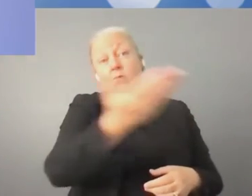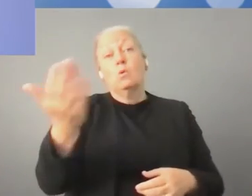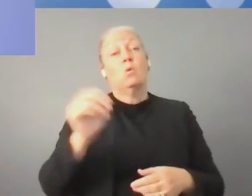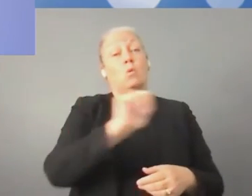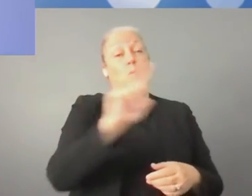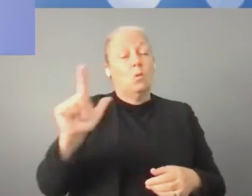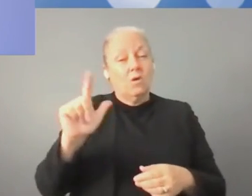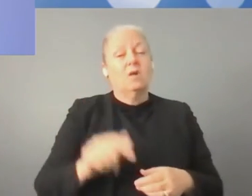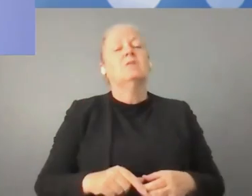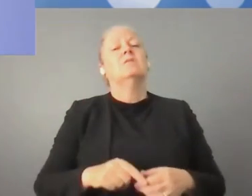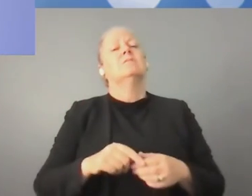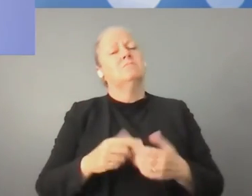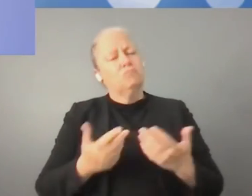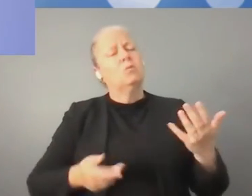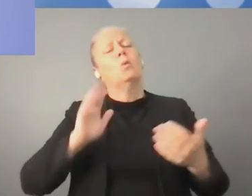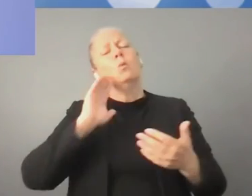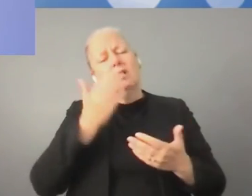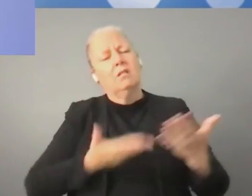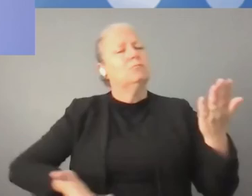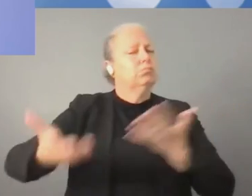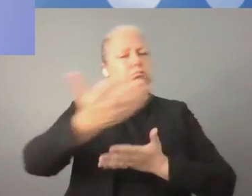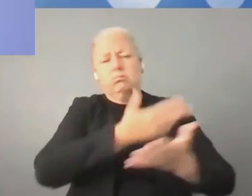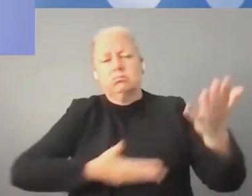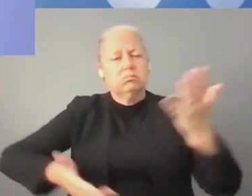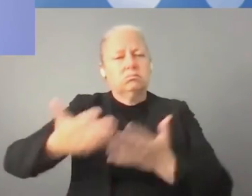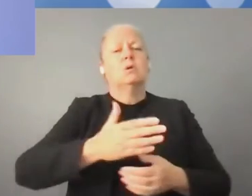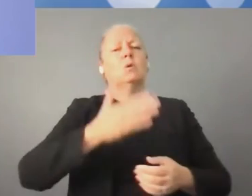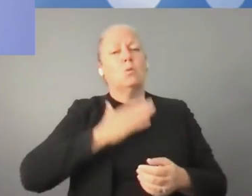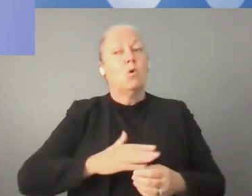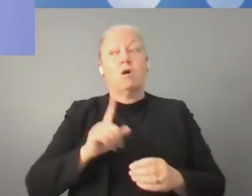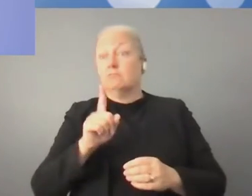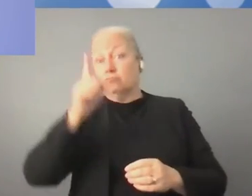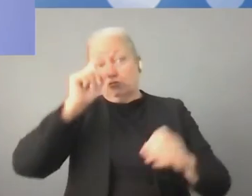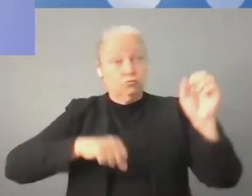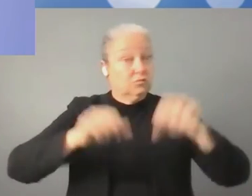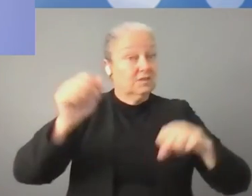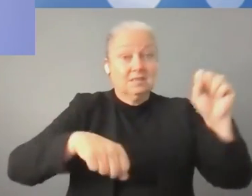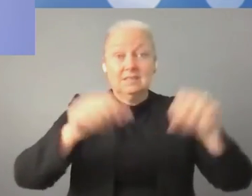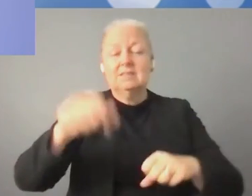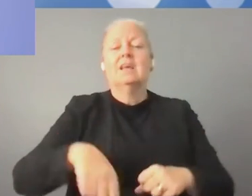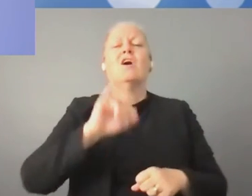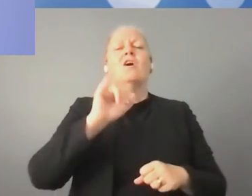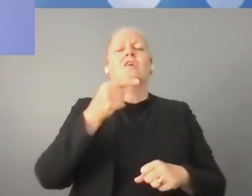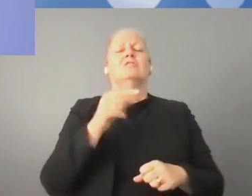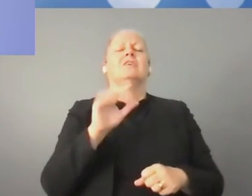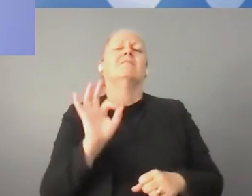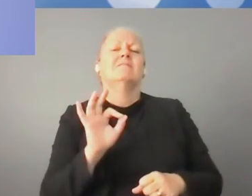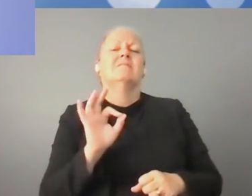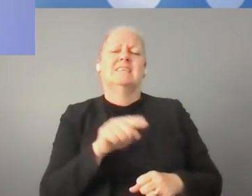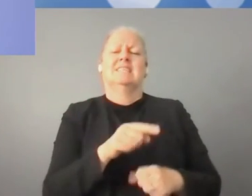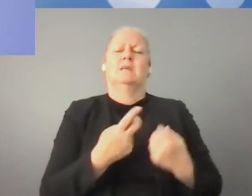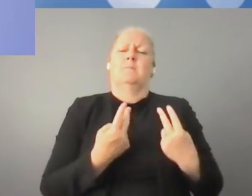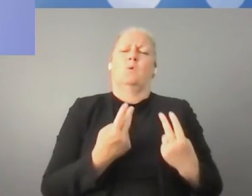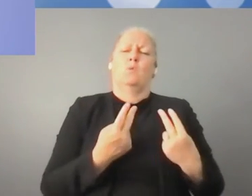consultations, of course, to build this kind of consensus. And, of course, the IGF can give a very important contribution.